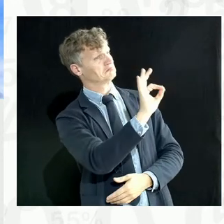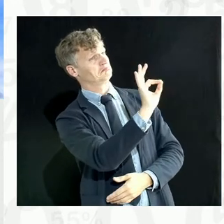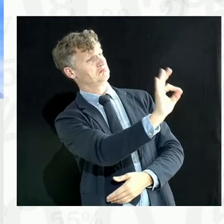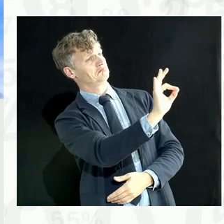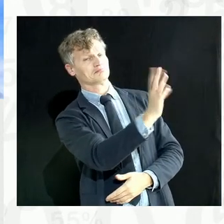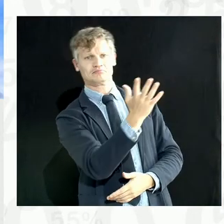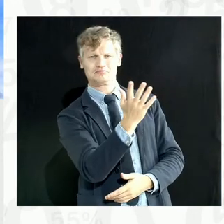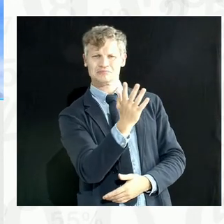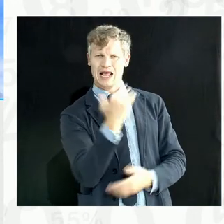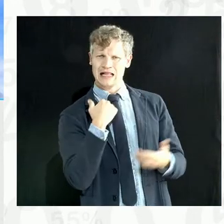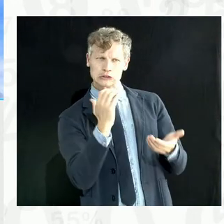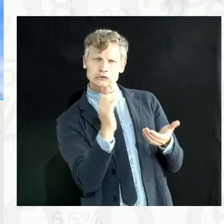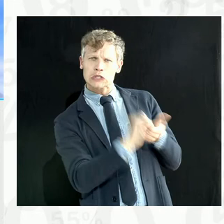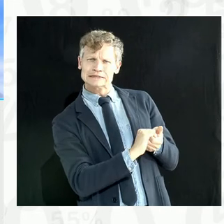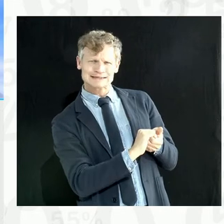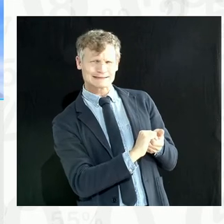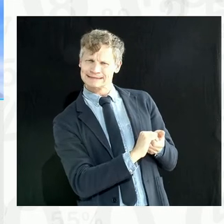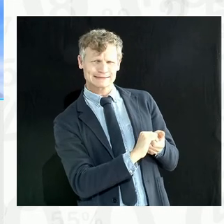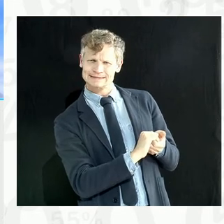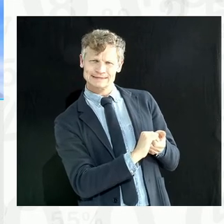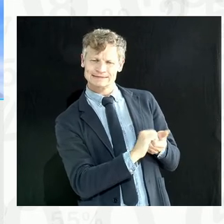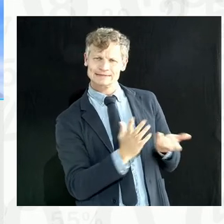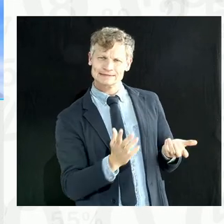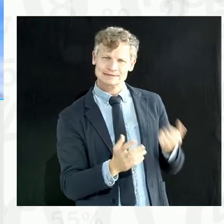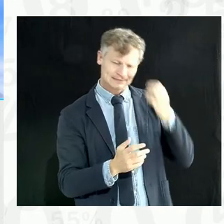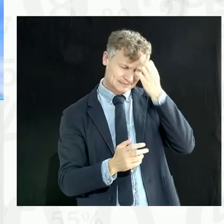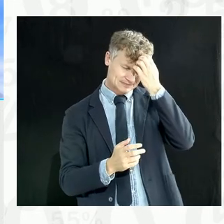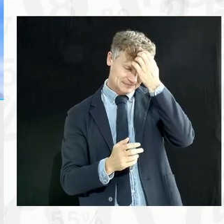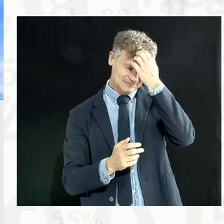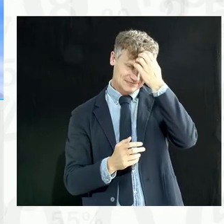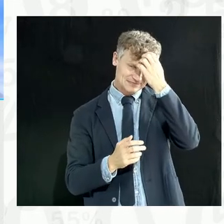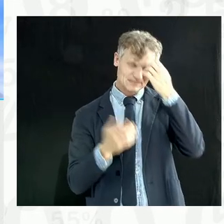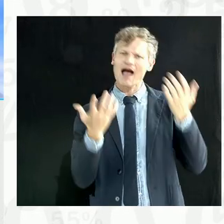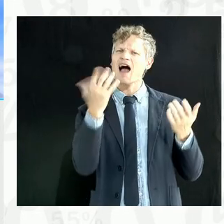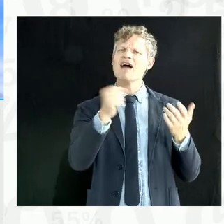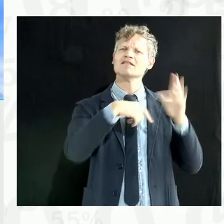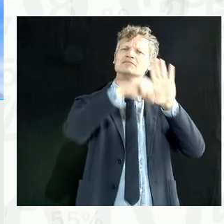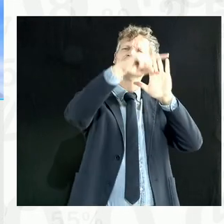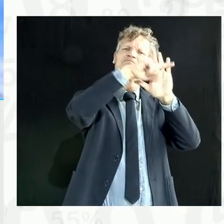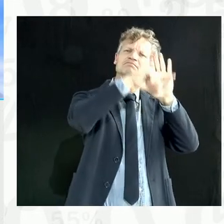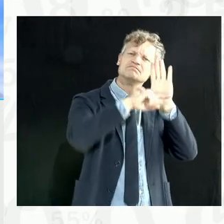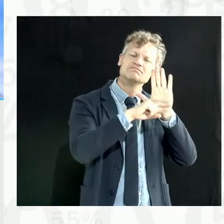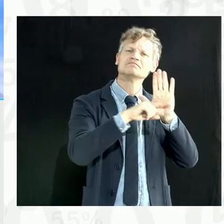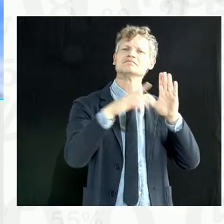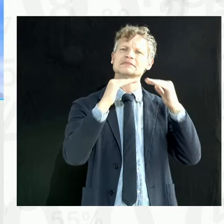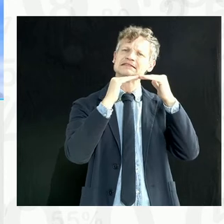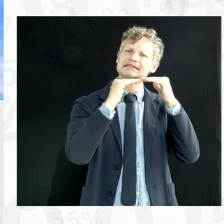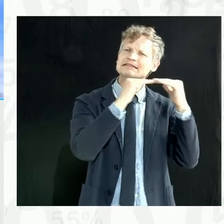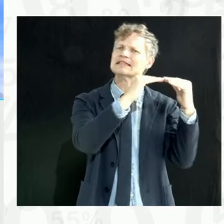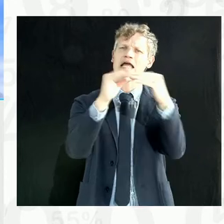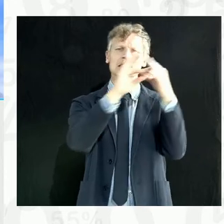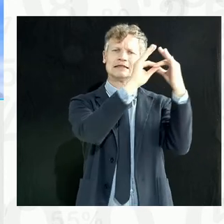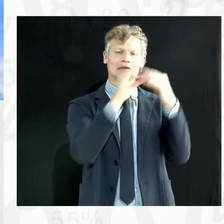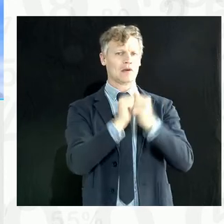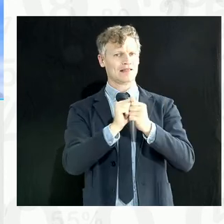we always say that we need data protection principles and standards across to be able to protect